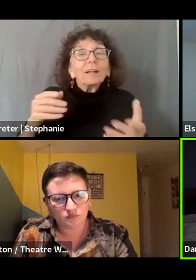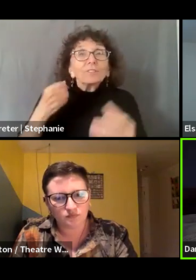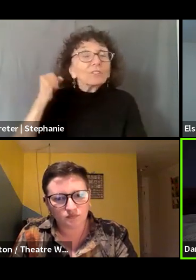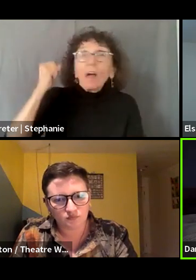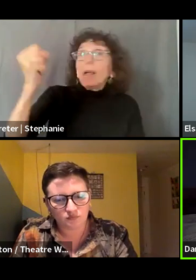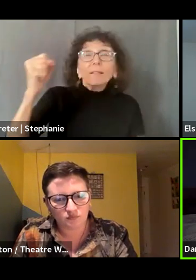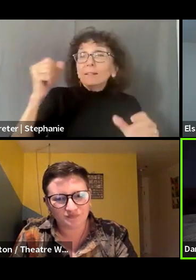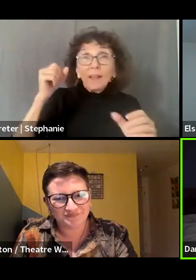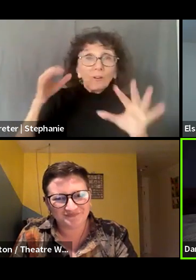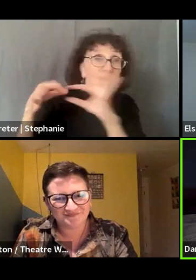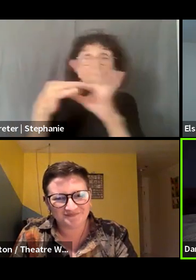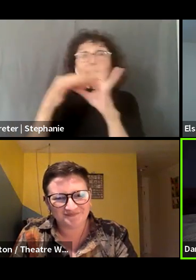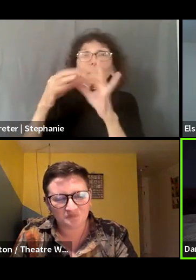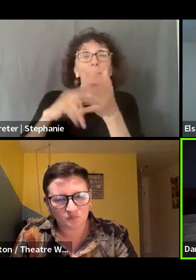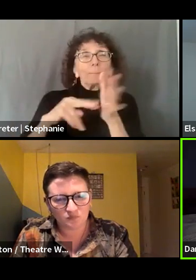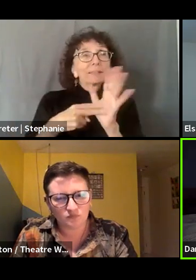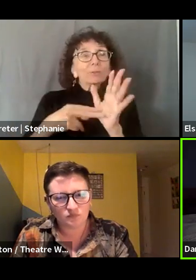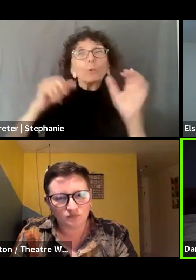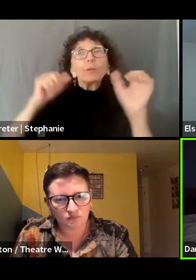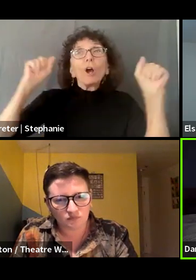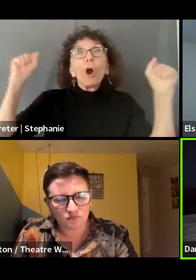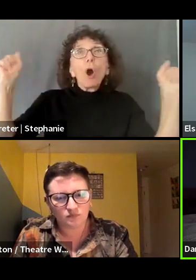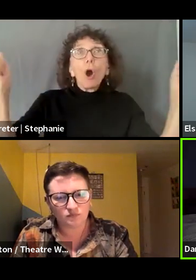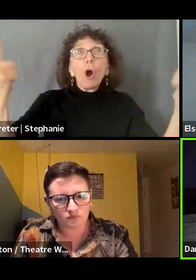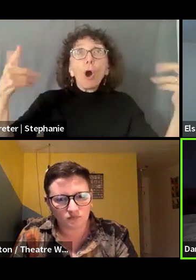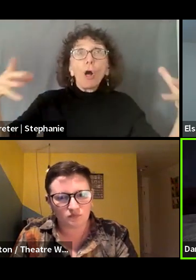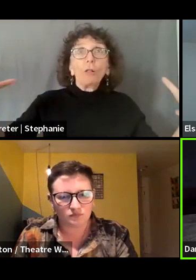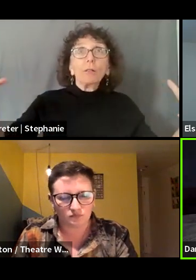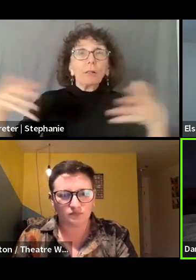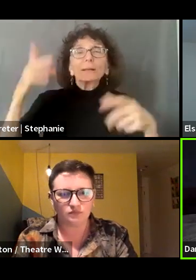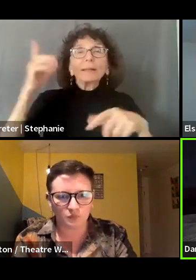we all have to be in this together. No one is left behind.